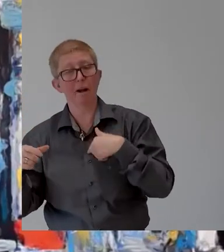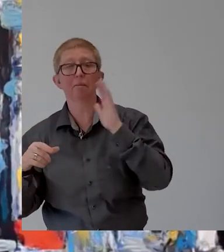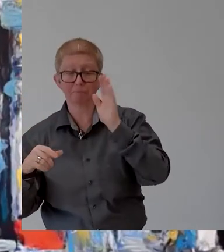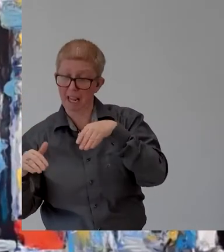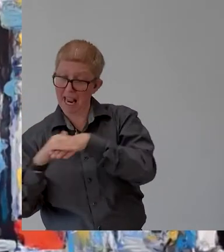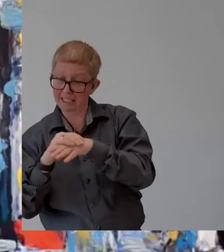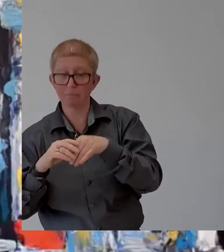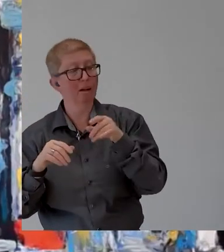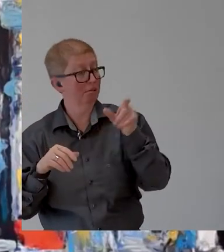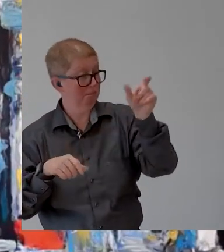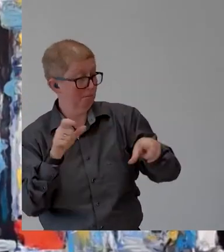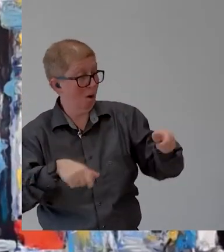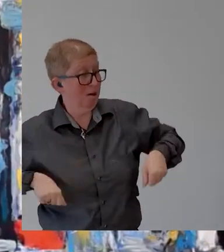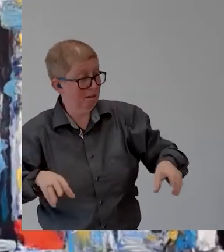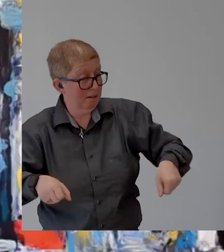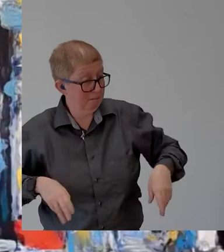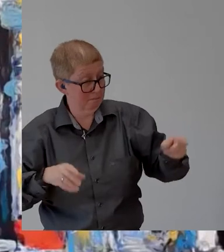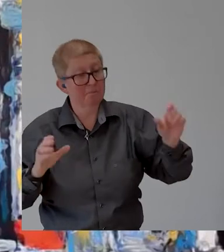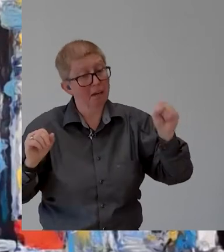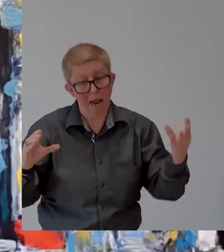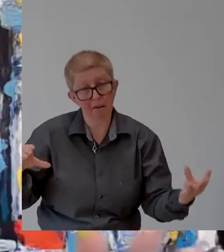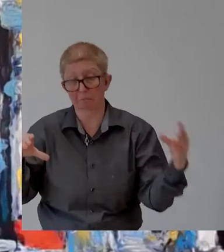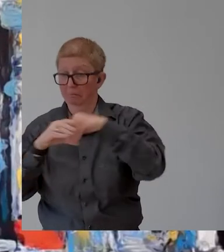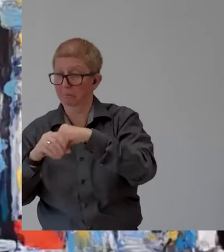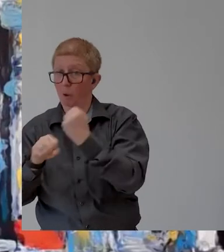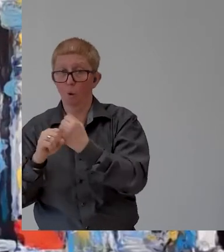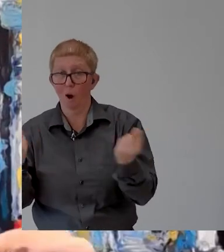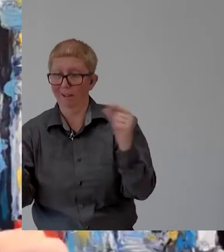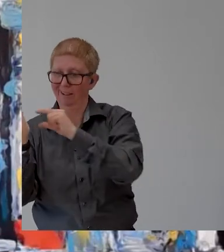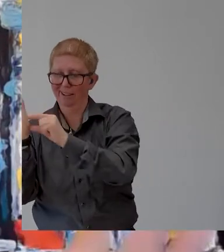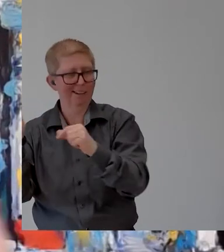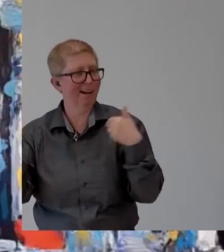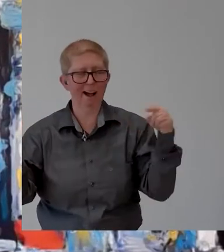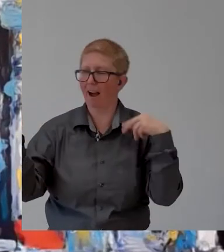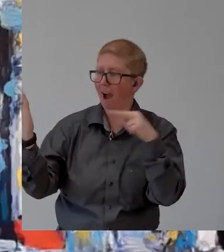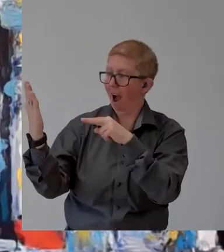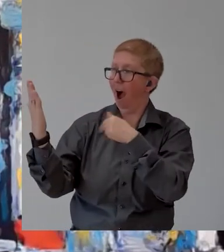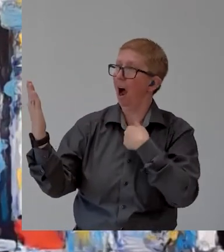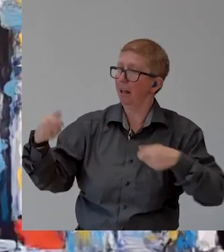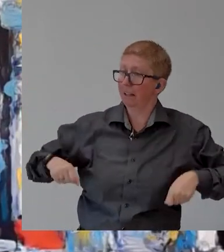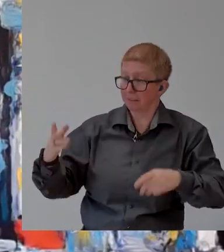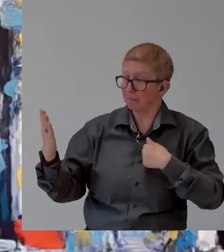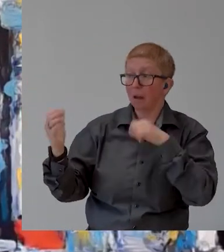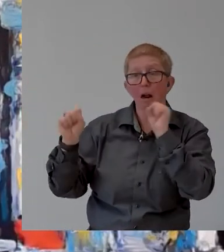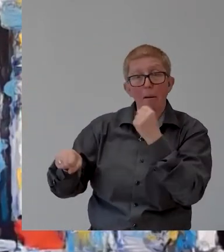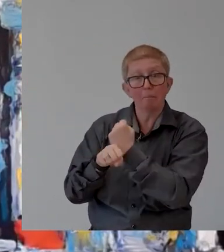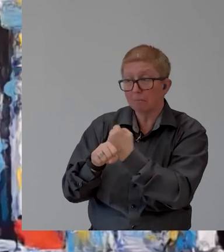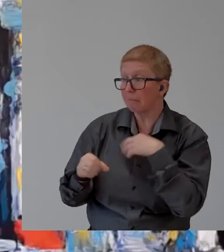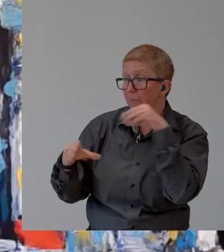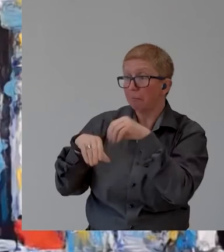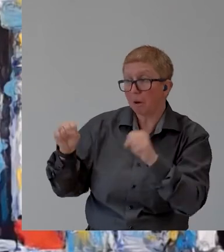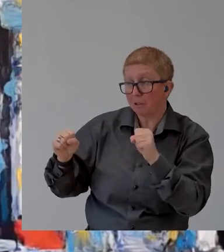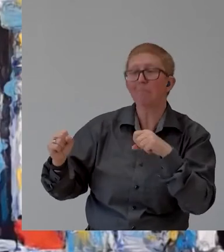if they're good enough we put out the ad and we receive resumes of potential employees